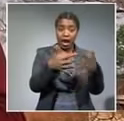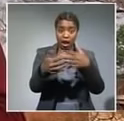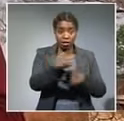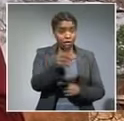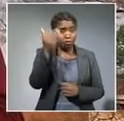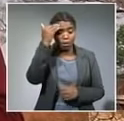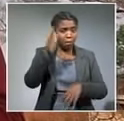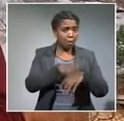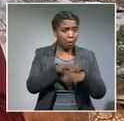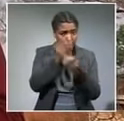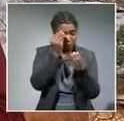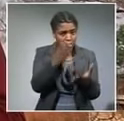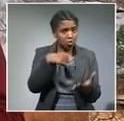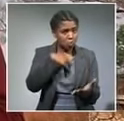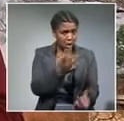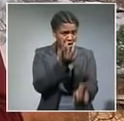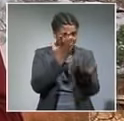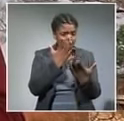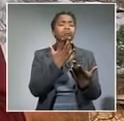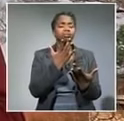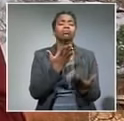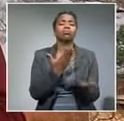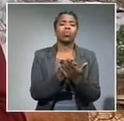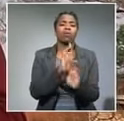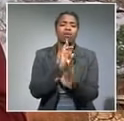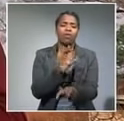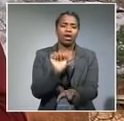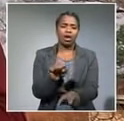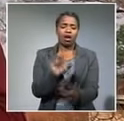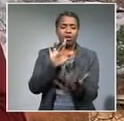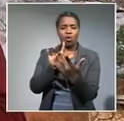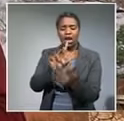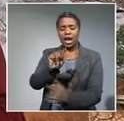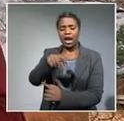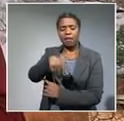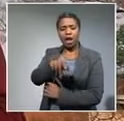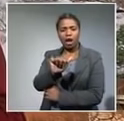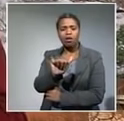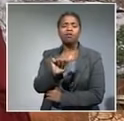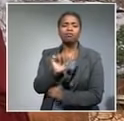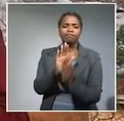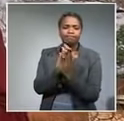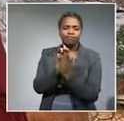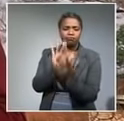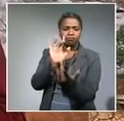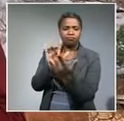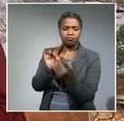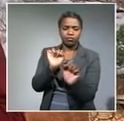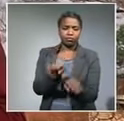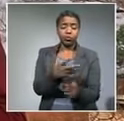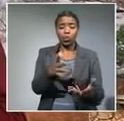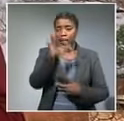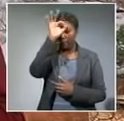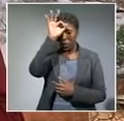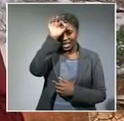with information relevant to this case to either contact at the NPA and ask for the state prosecutor or to contact the